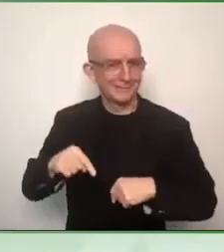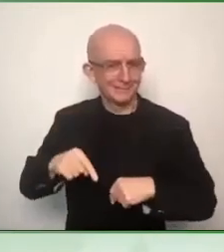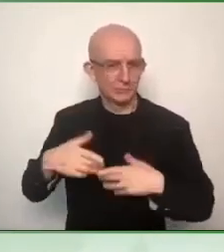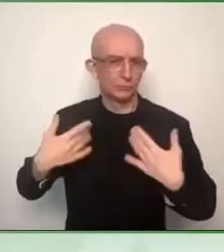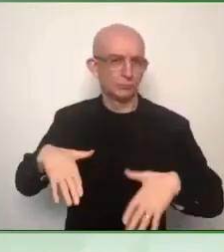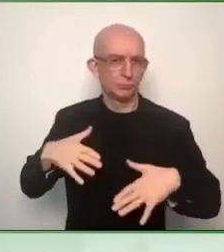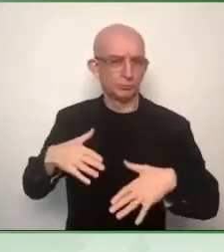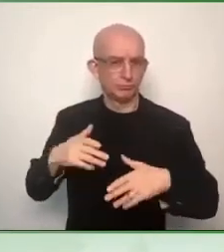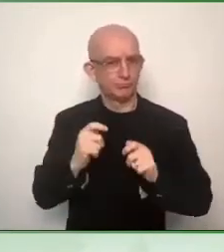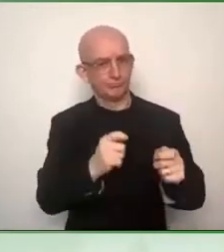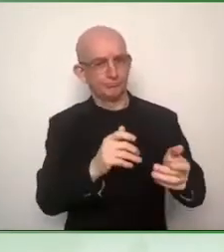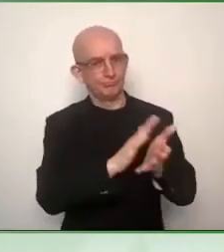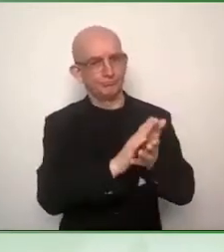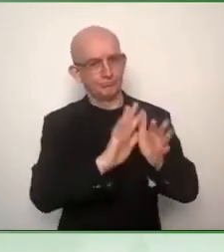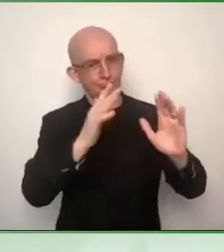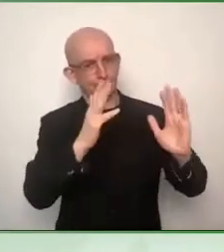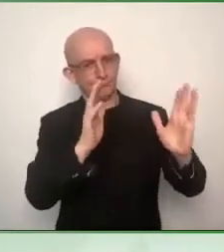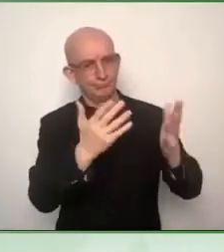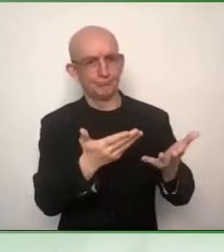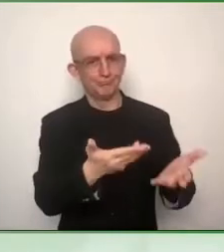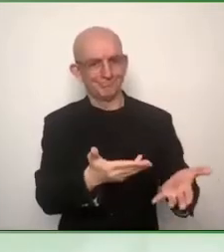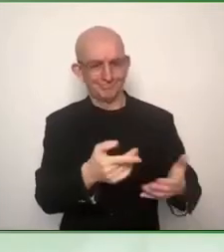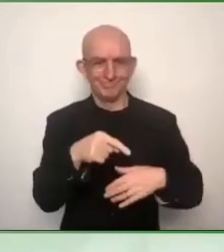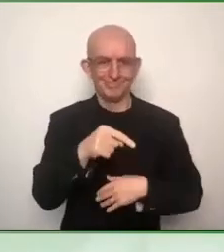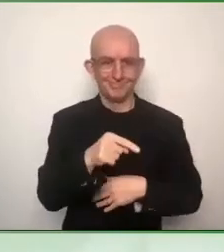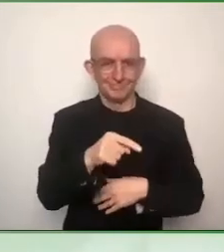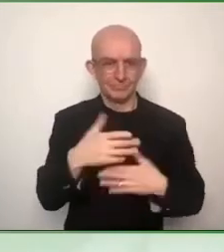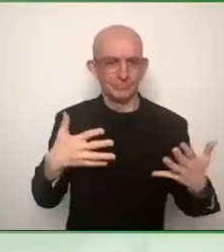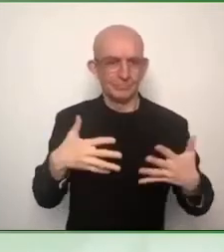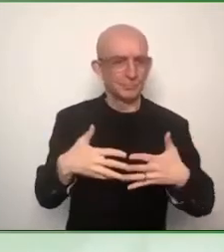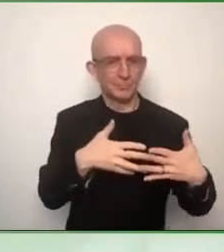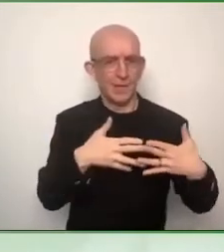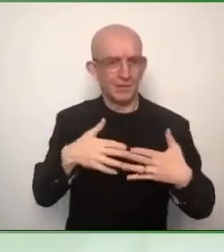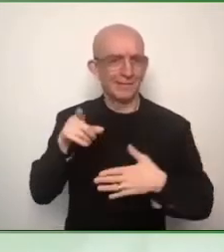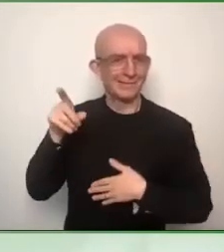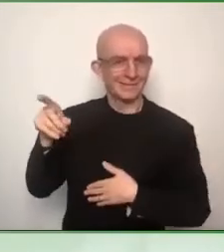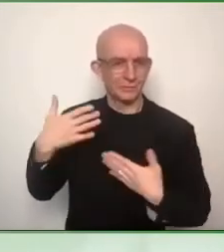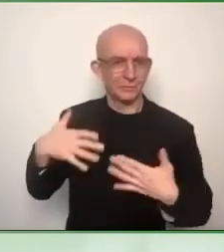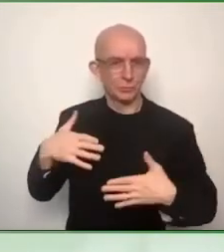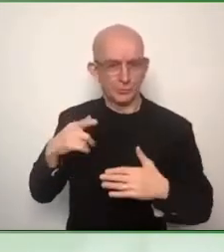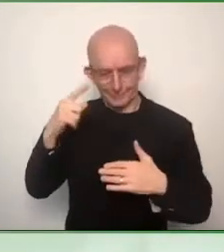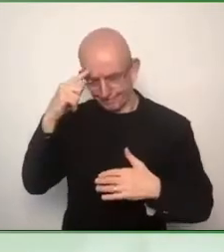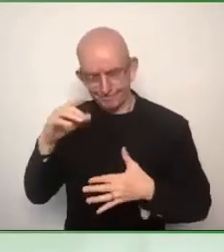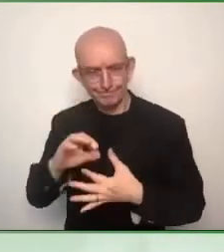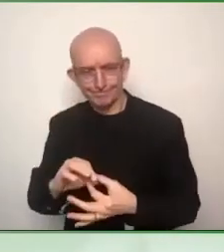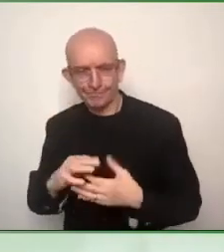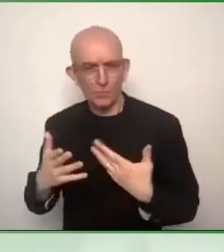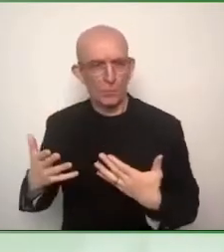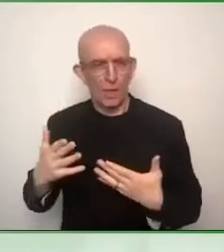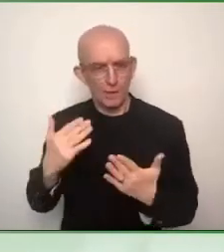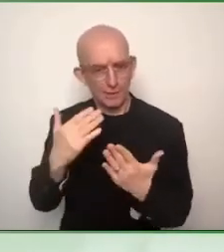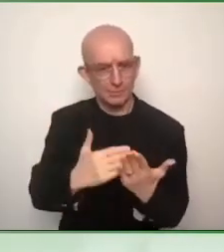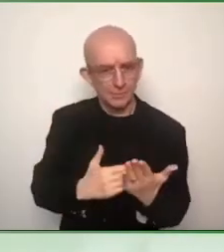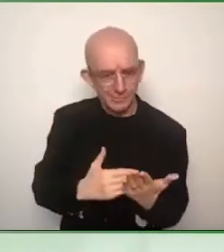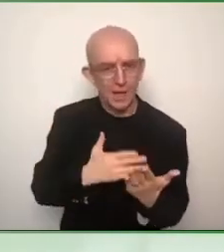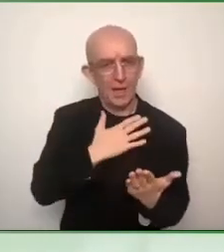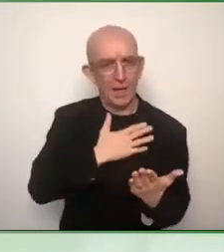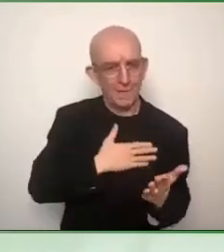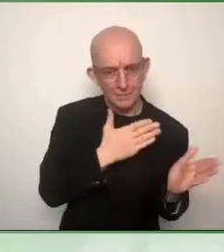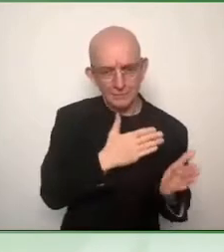the European standard. It's called EN 301549. I did say I'm a standards person, right?